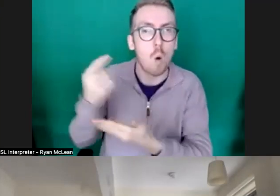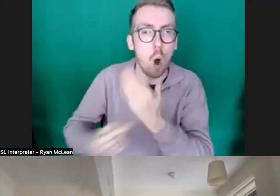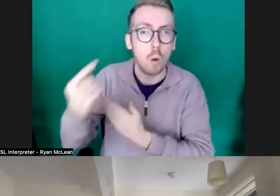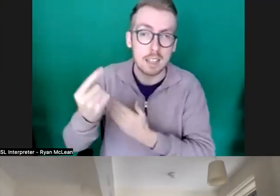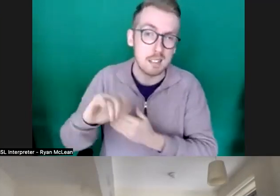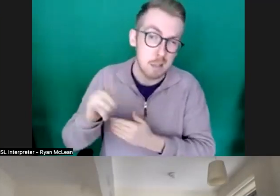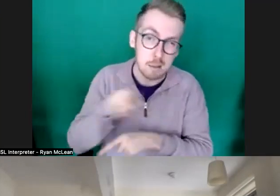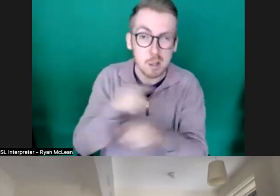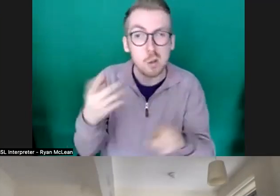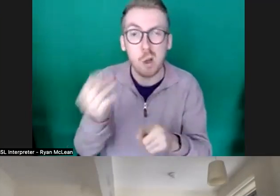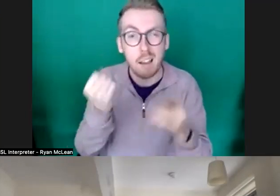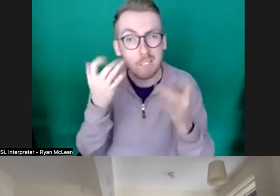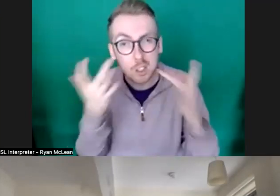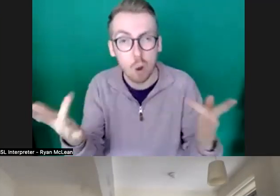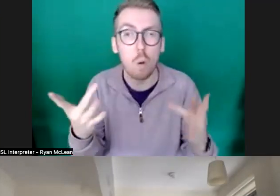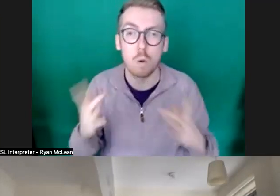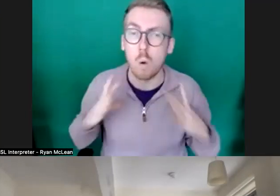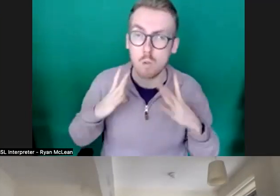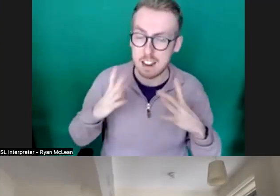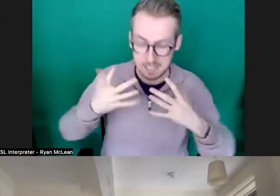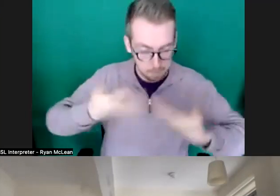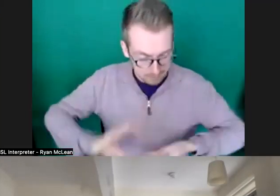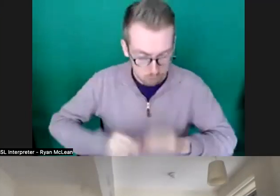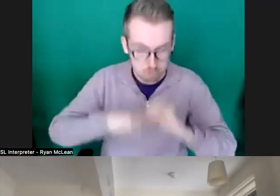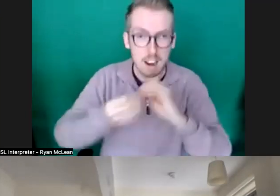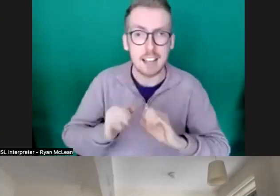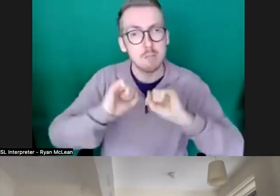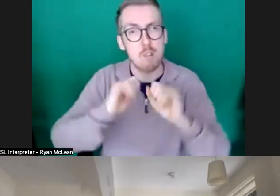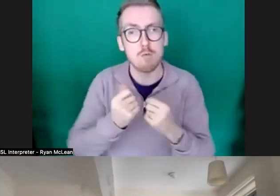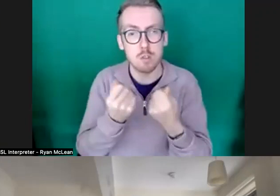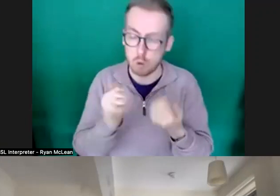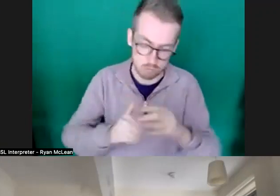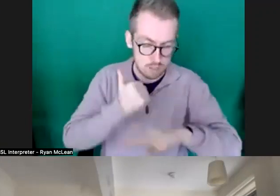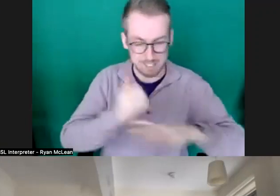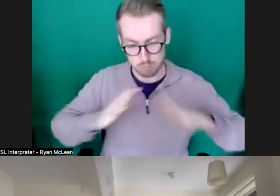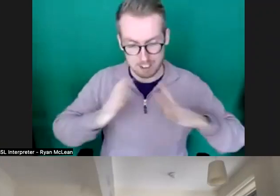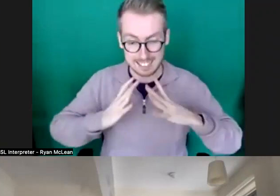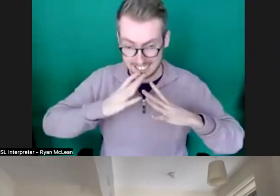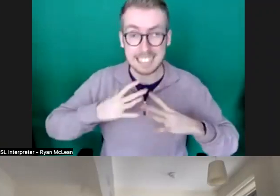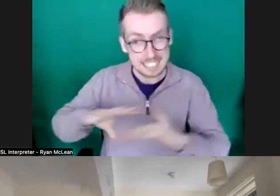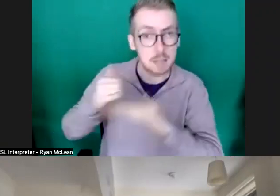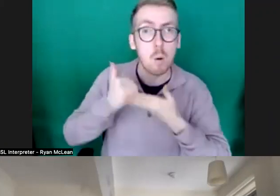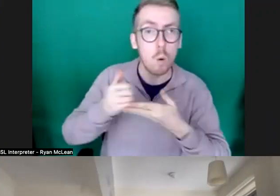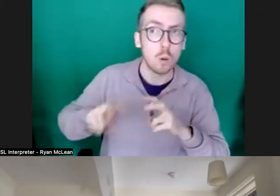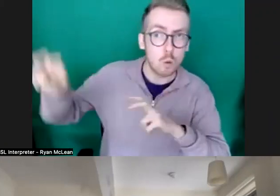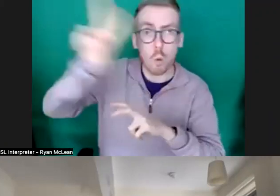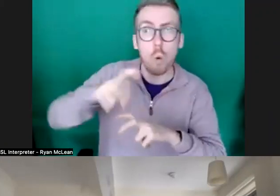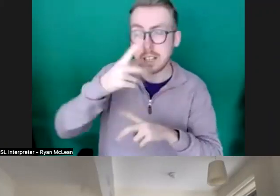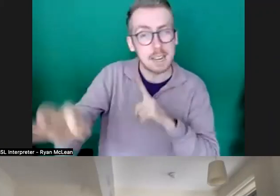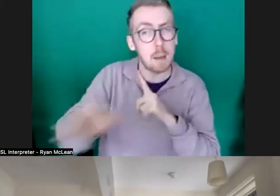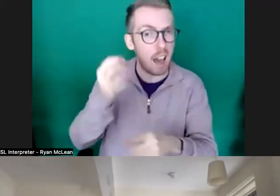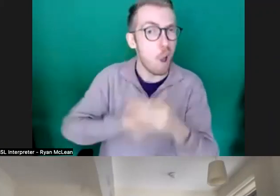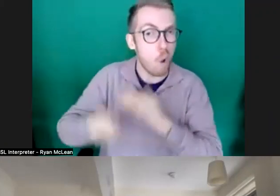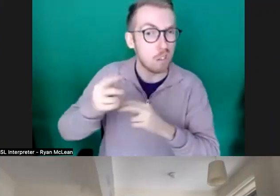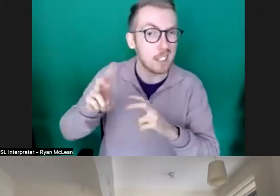which you've already managed to create through your own resources and then you can apply to us just to